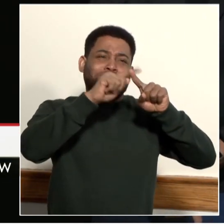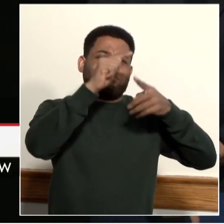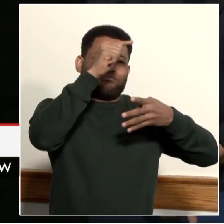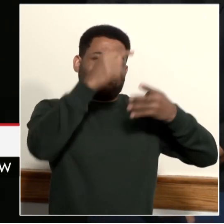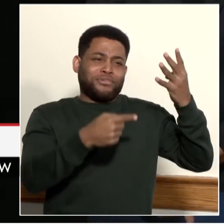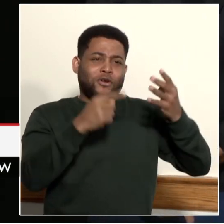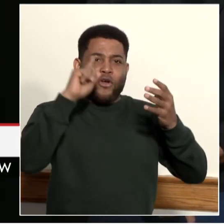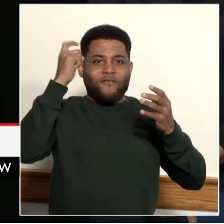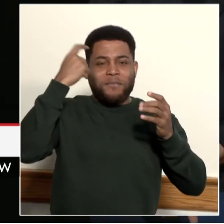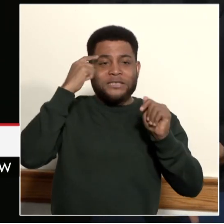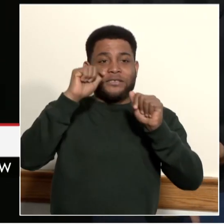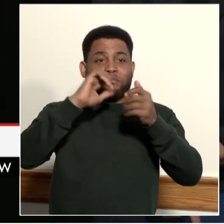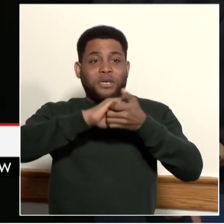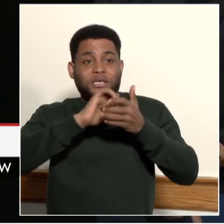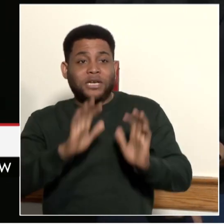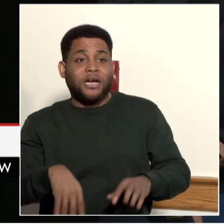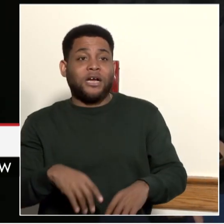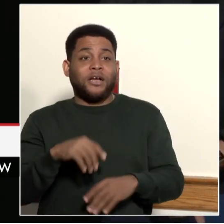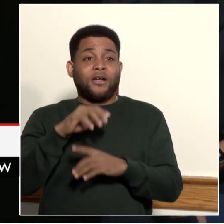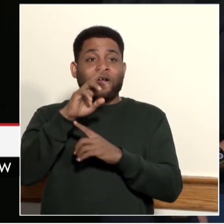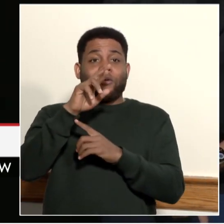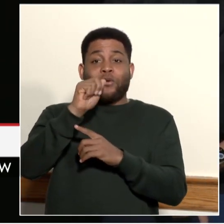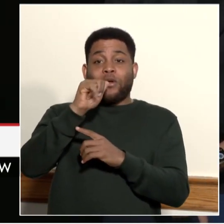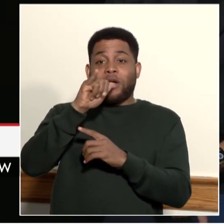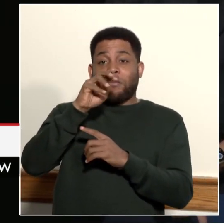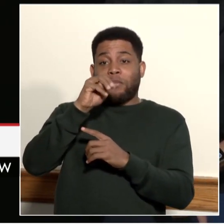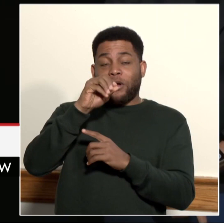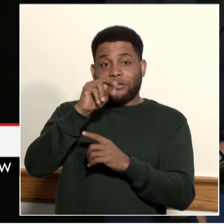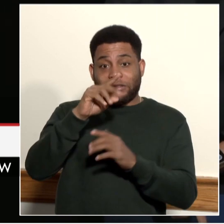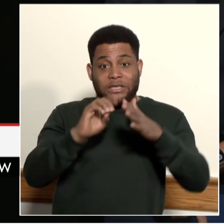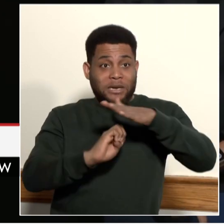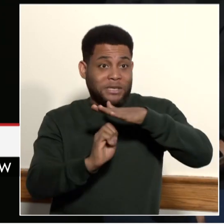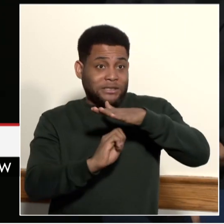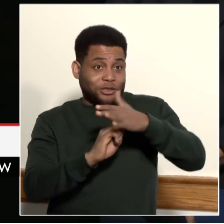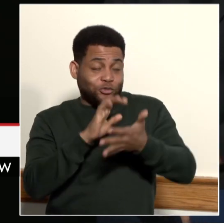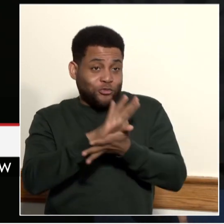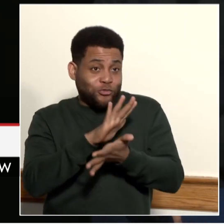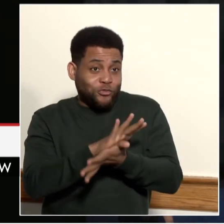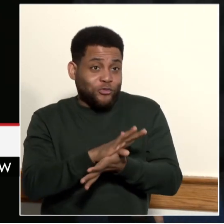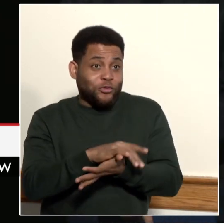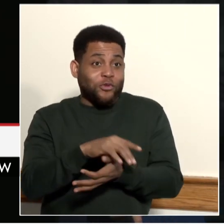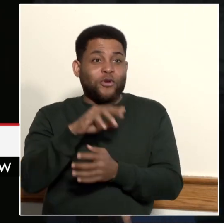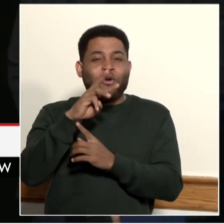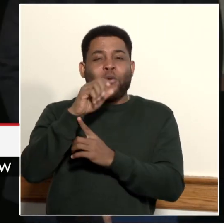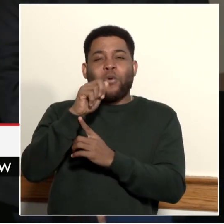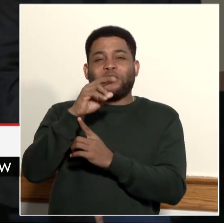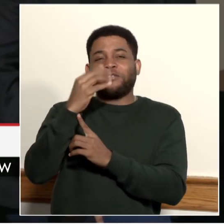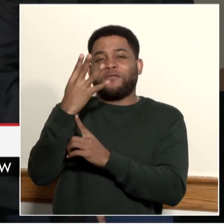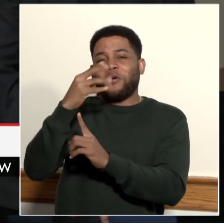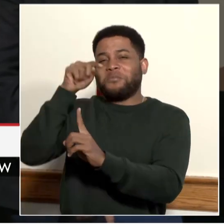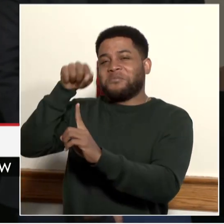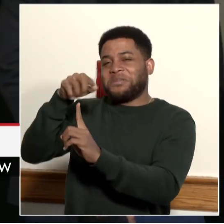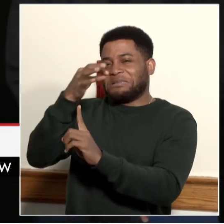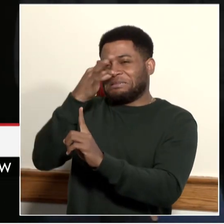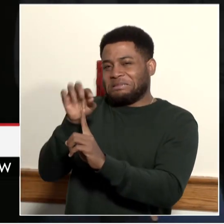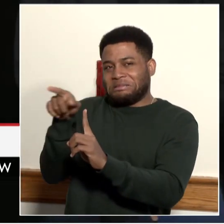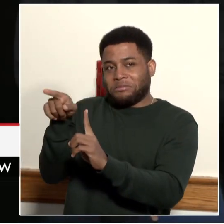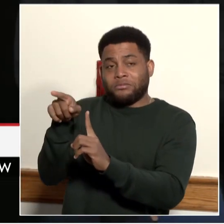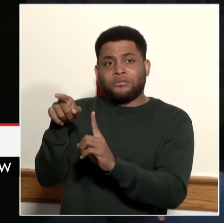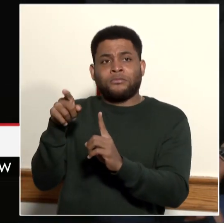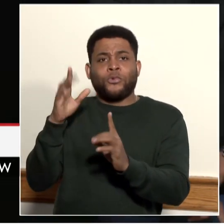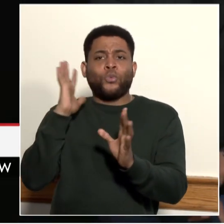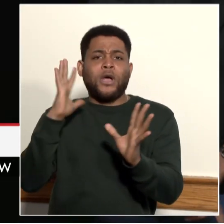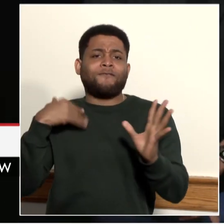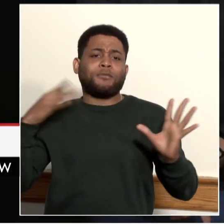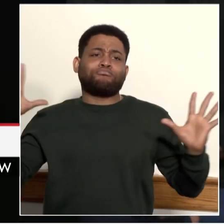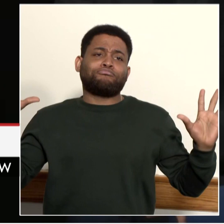the road, also in Ward 4. And it will be a fantastic opportunity for parents and caregivers to find